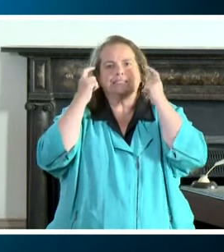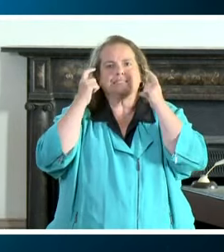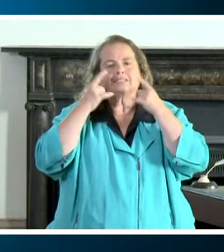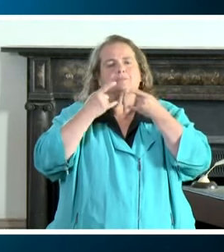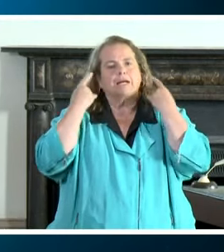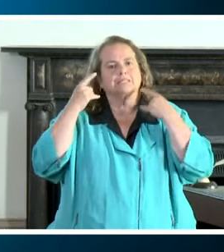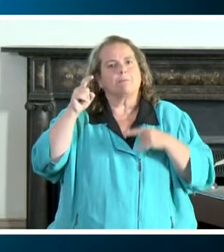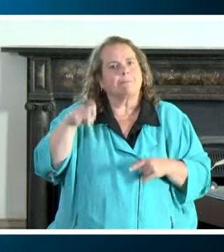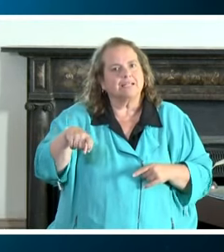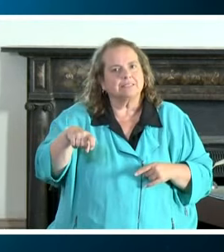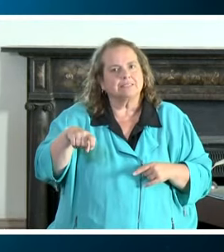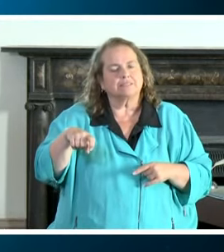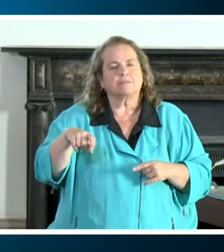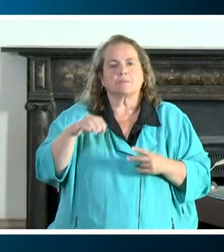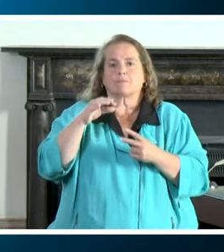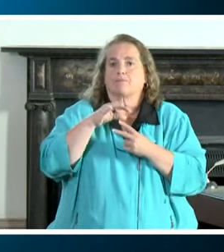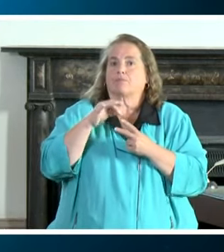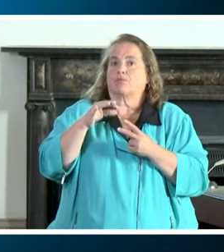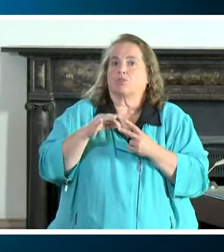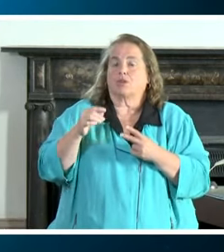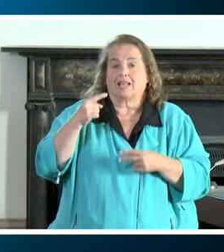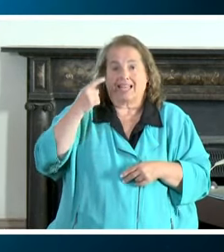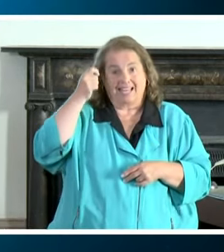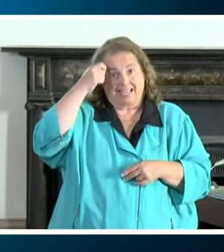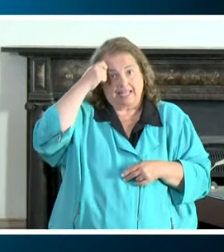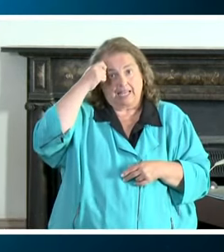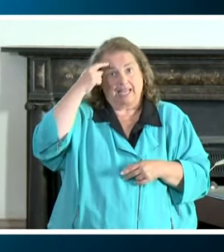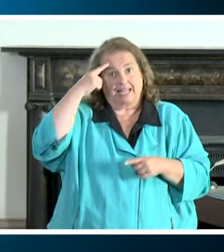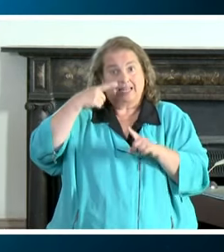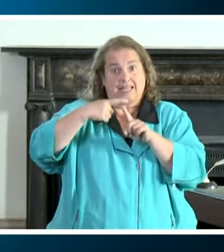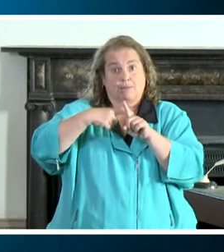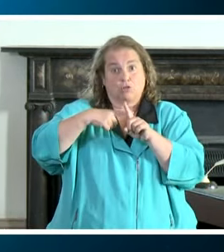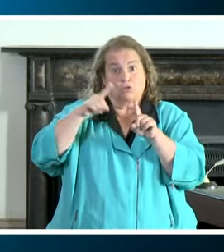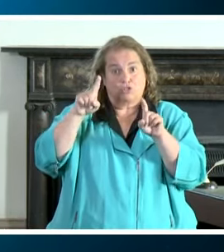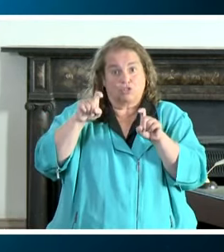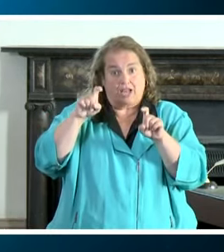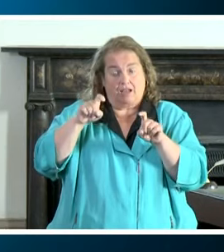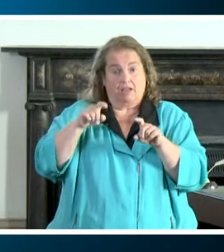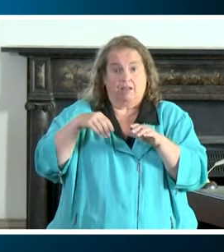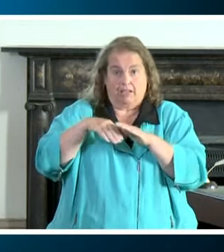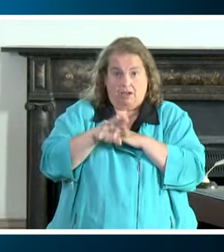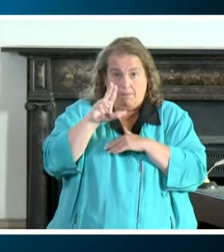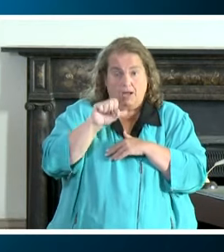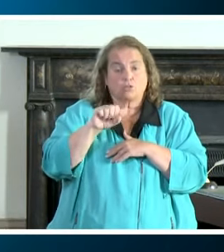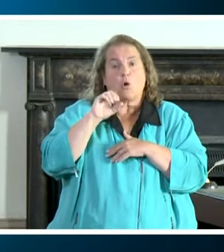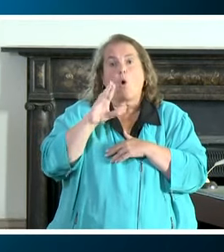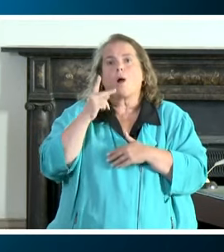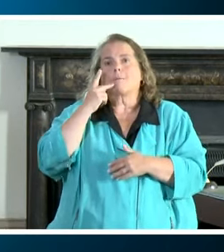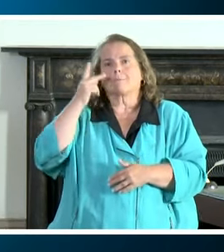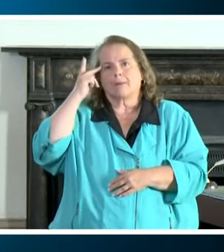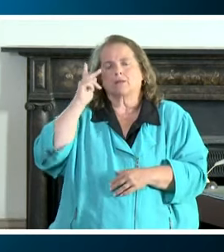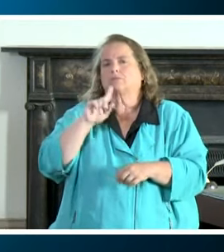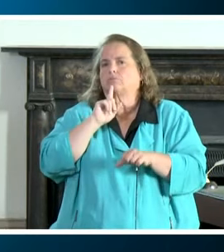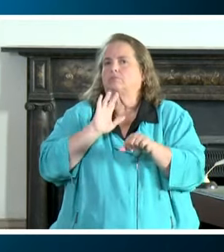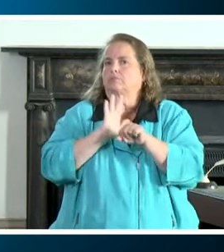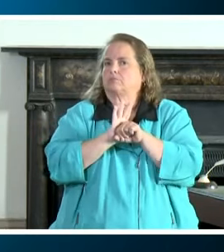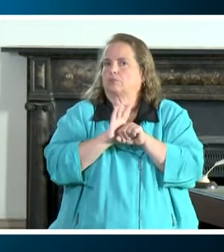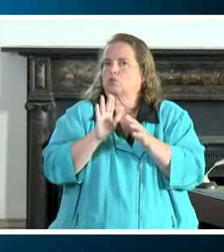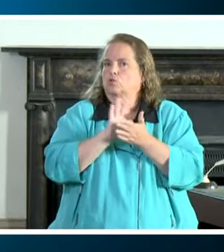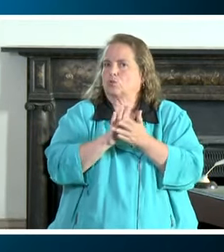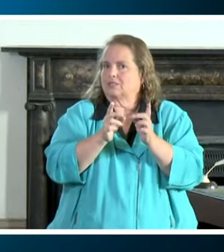one of those will either be a temperature check upon entry to the bus or a parental assurance to the school district